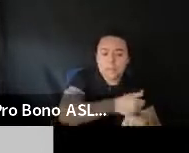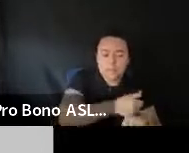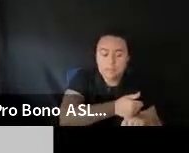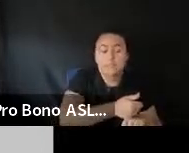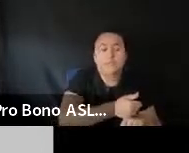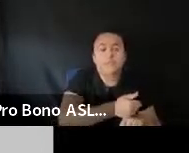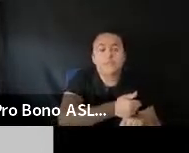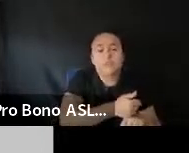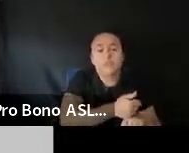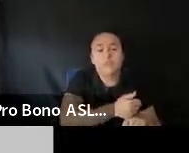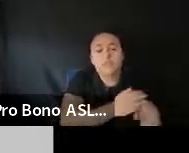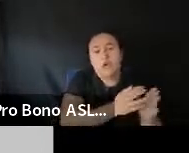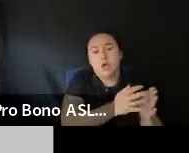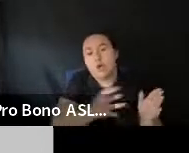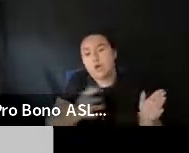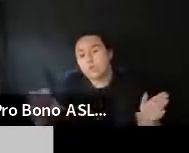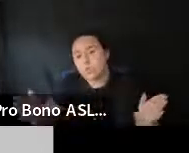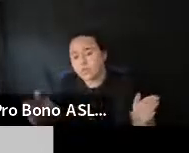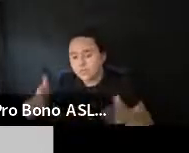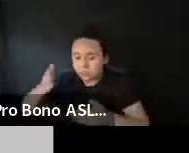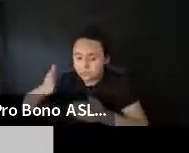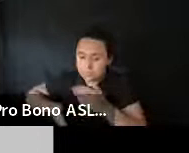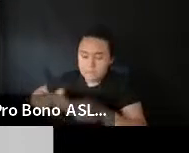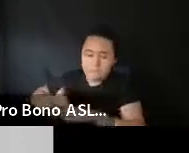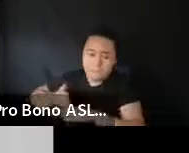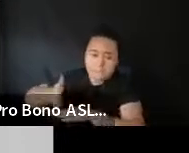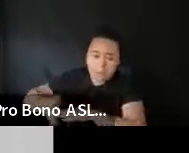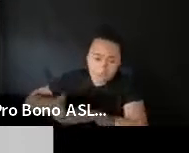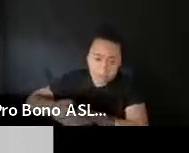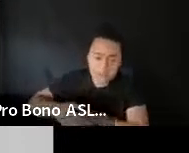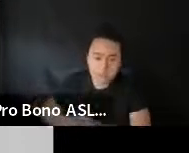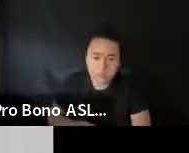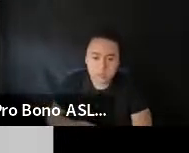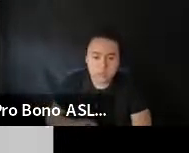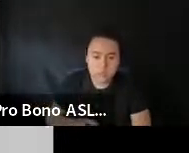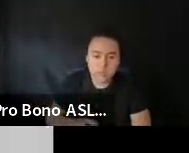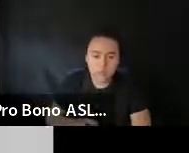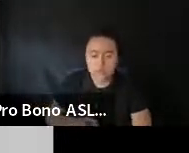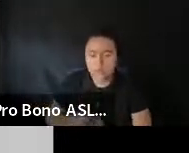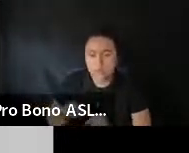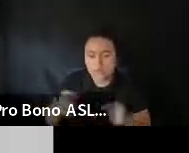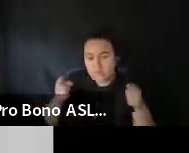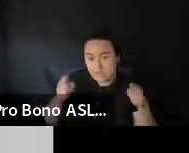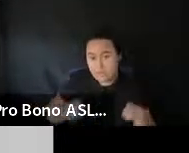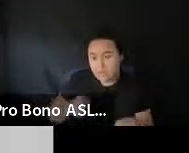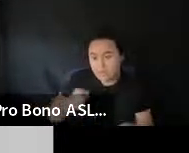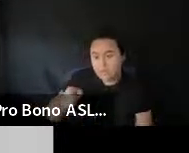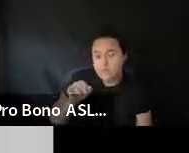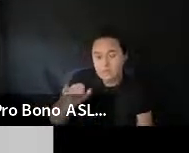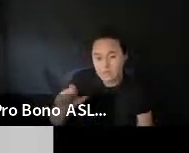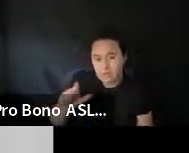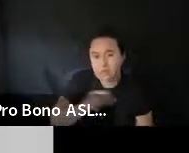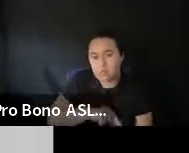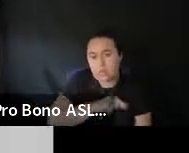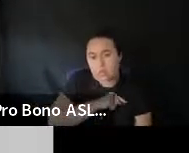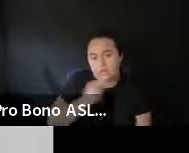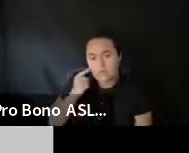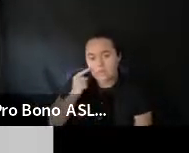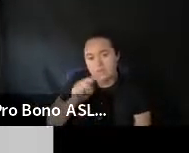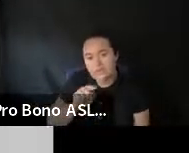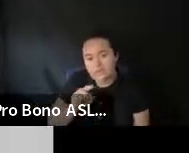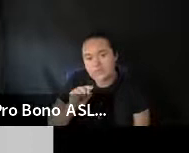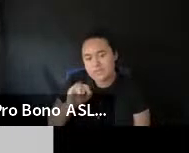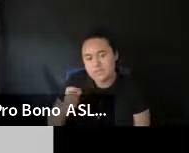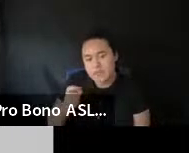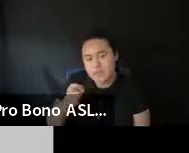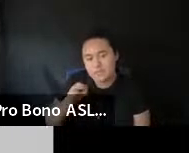To. To the completion of post. So. Uh. And. You know. Again. If it occurs in Illinois. It. It will qualify. Um. So